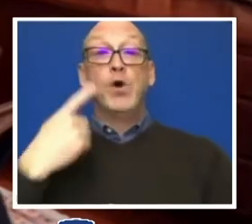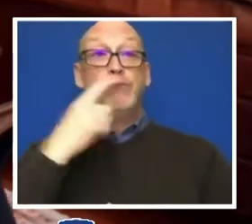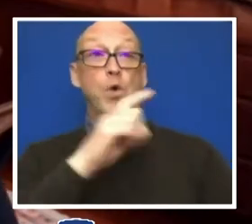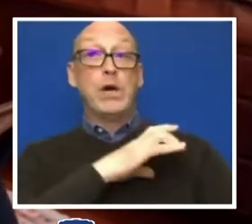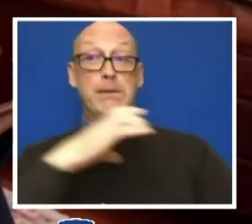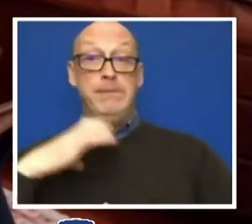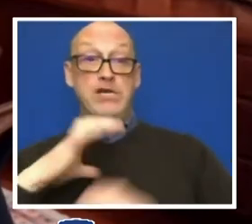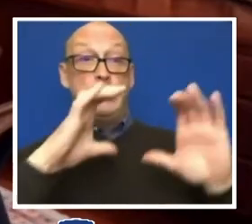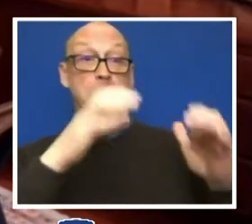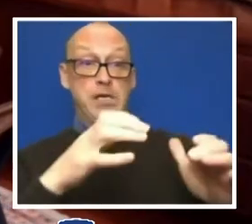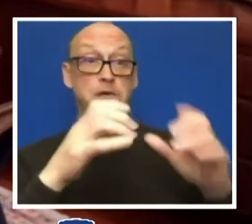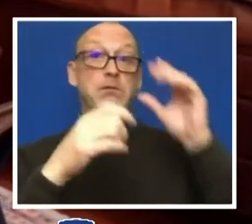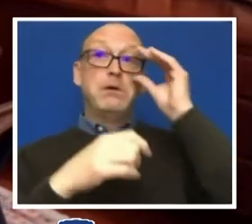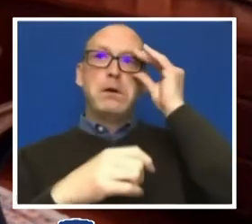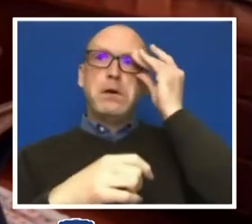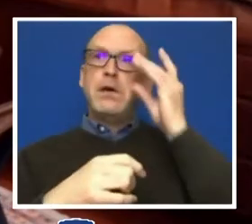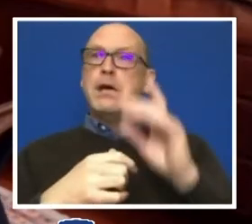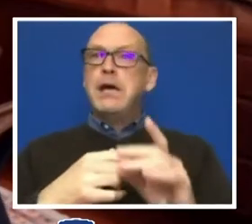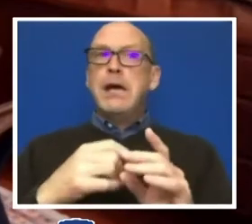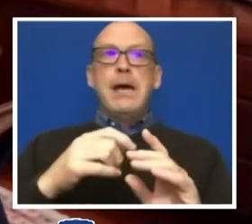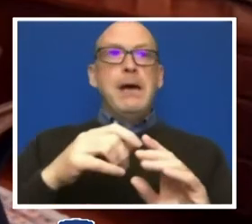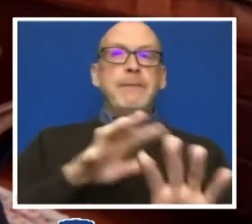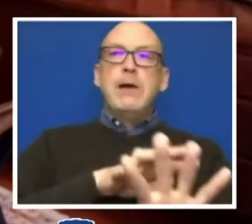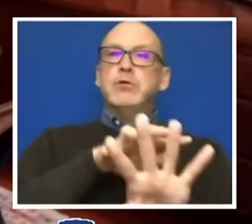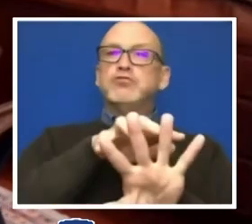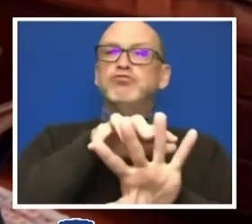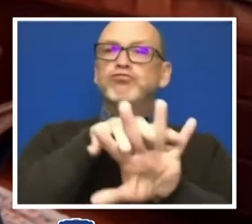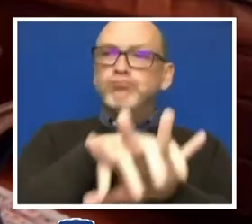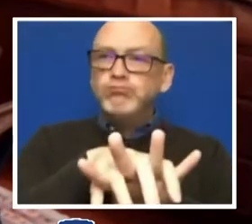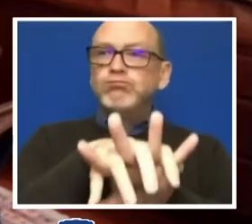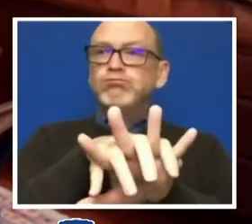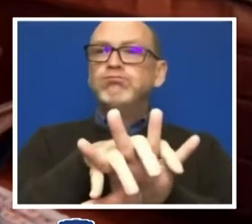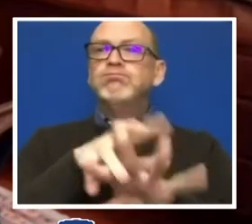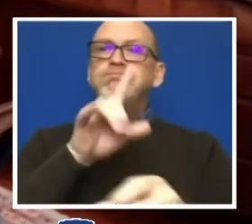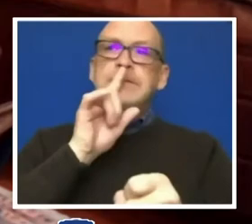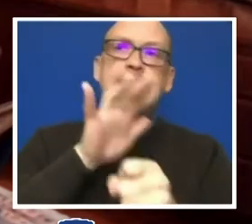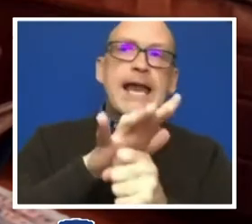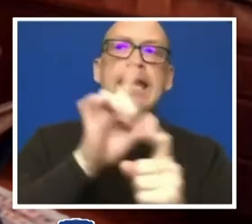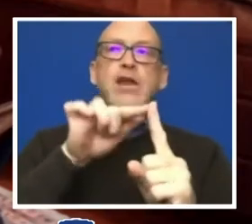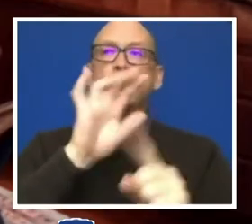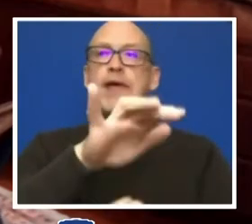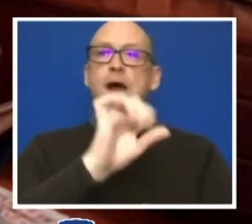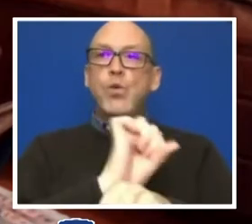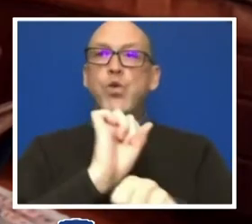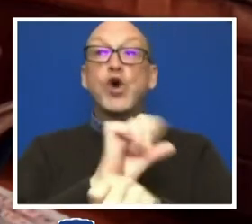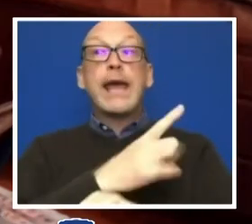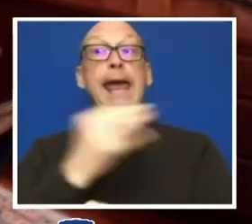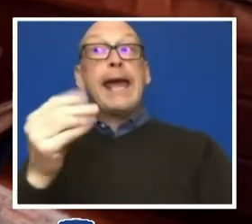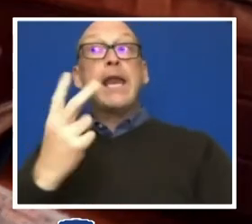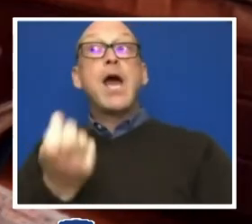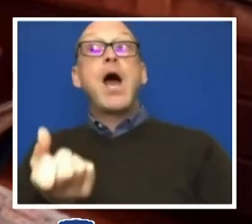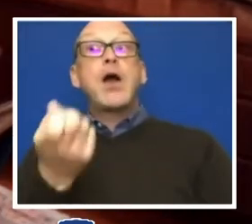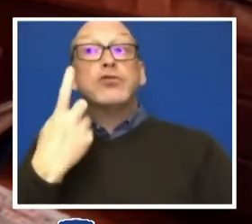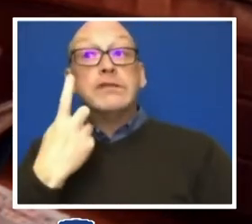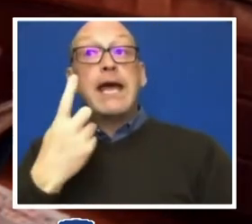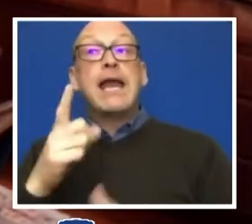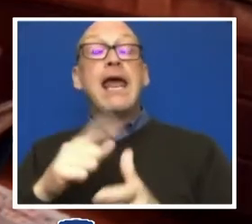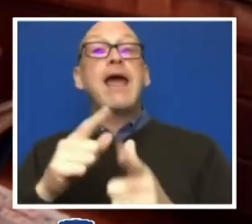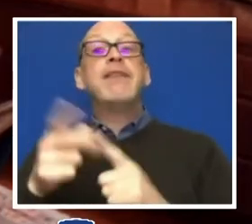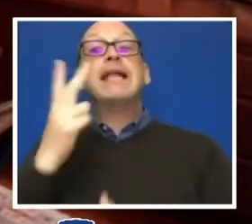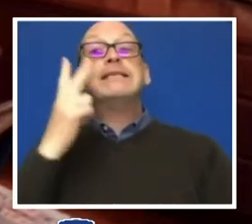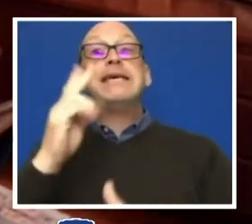that was steeped in this work and could understand and see around corners in this work.